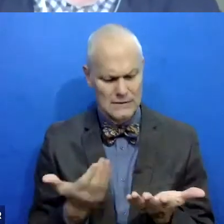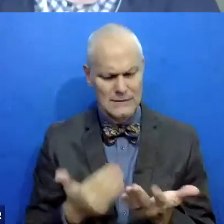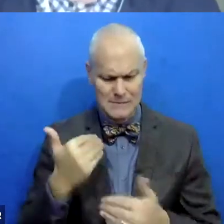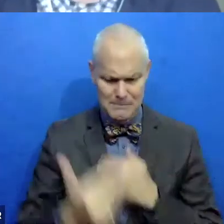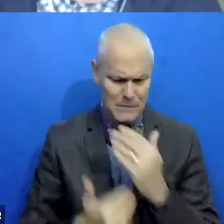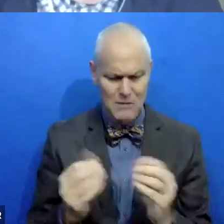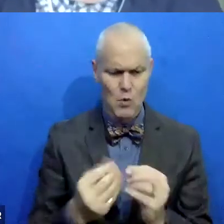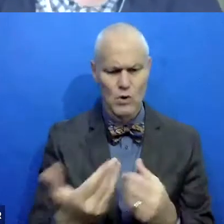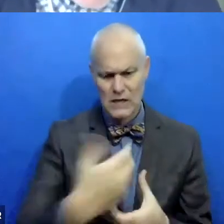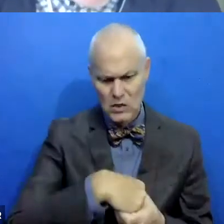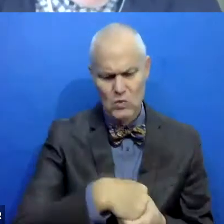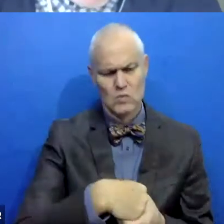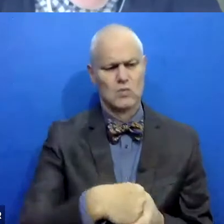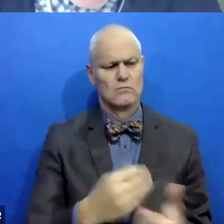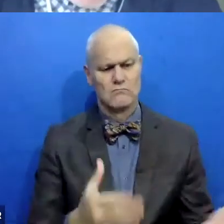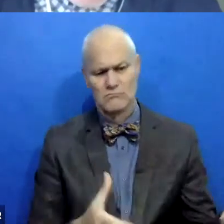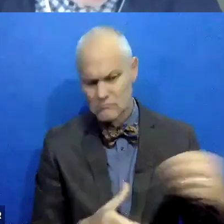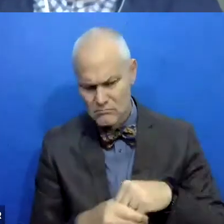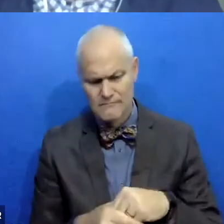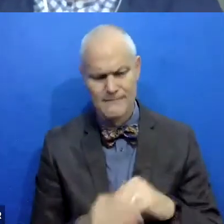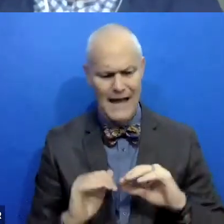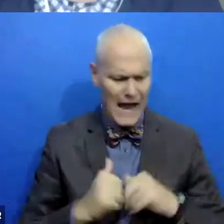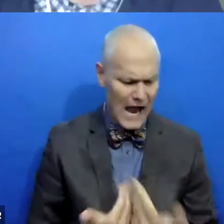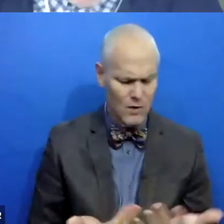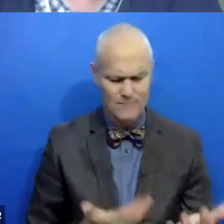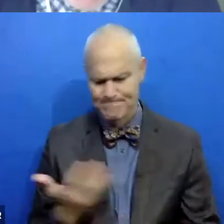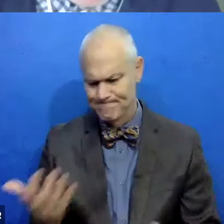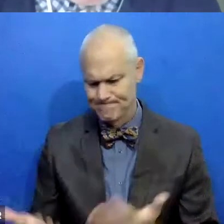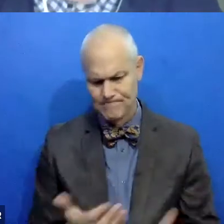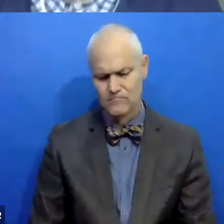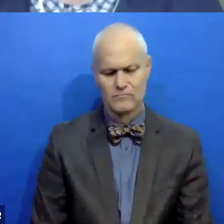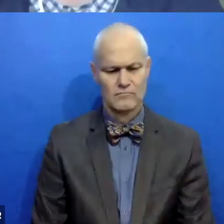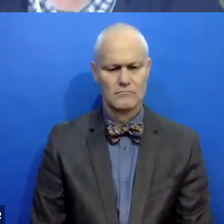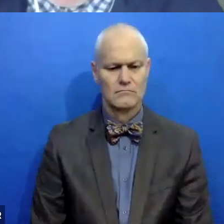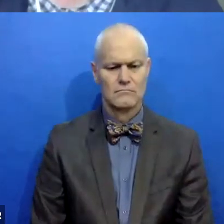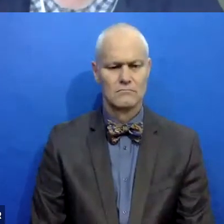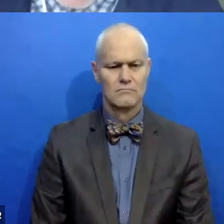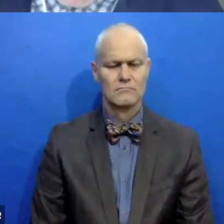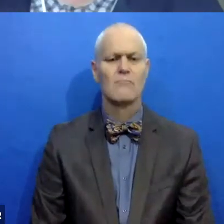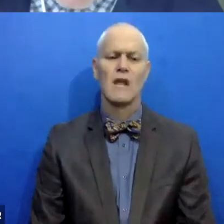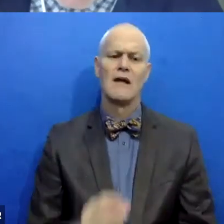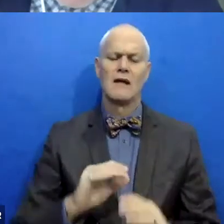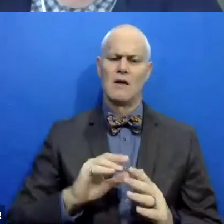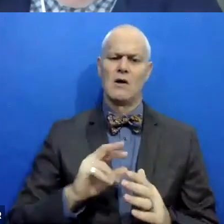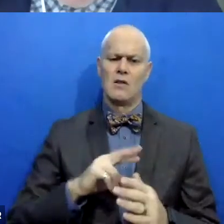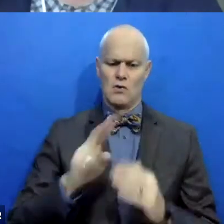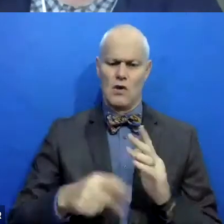inclusive. We, uh, one of the results of how the program came about is that we